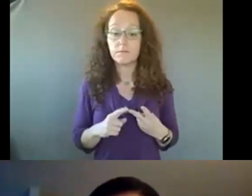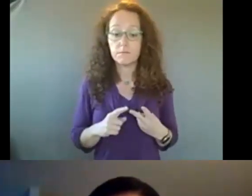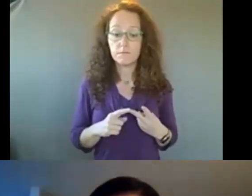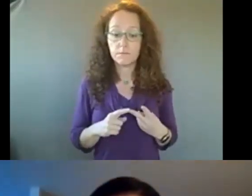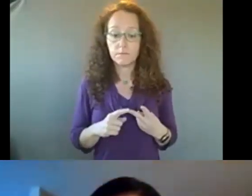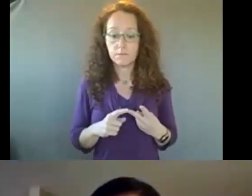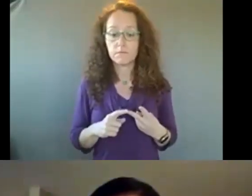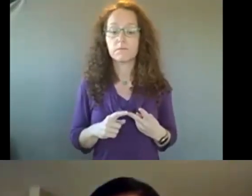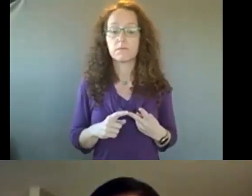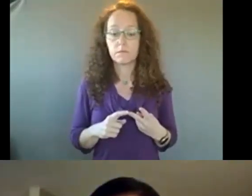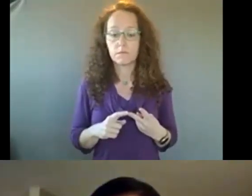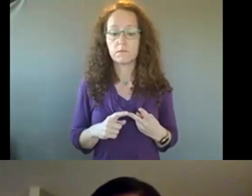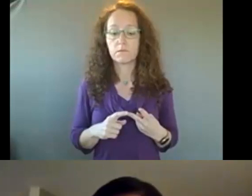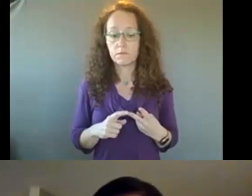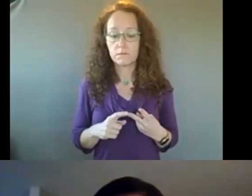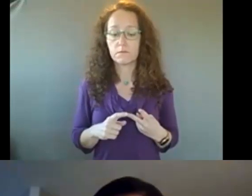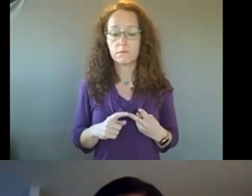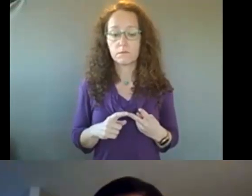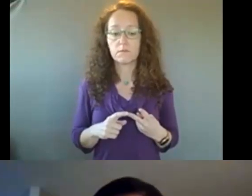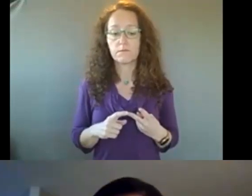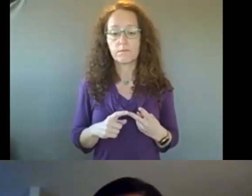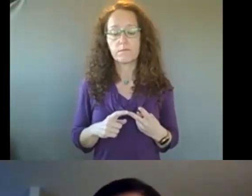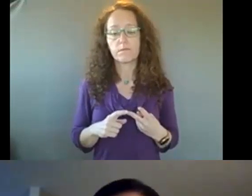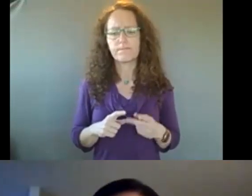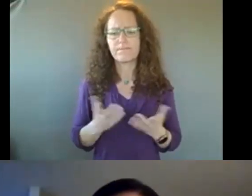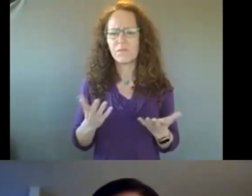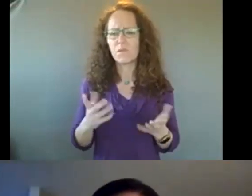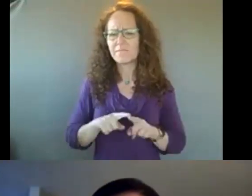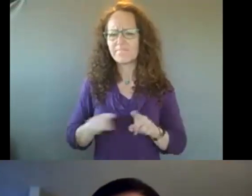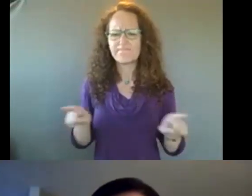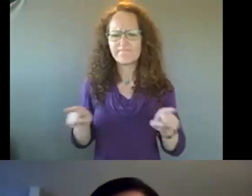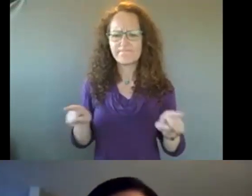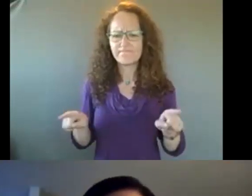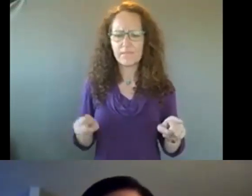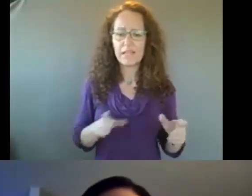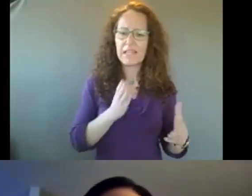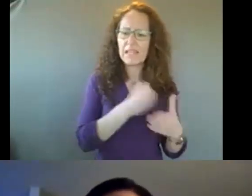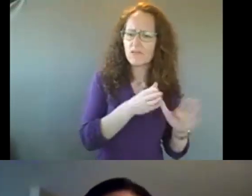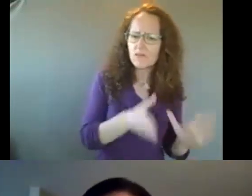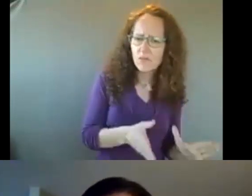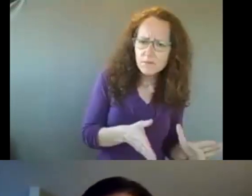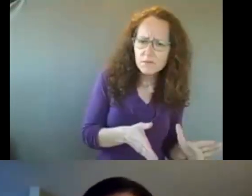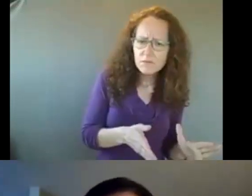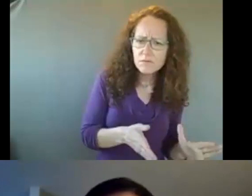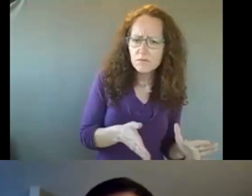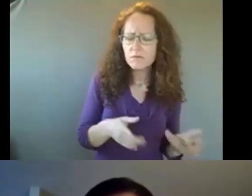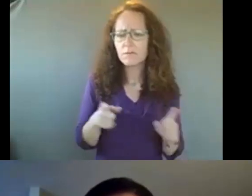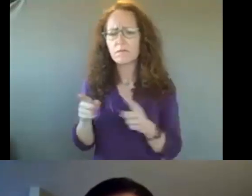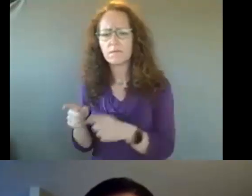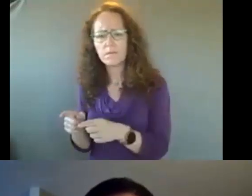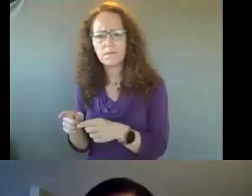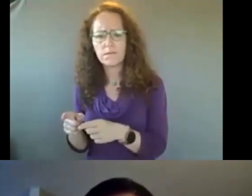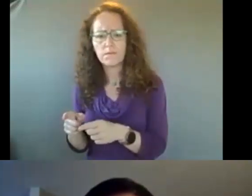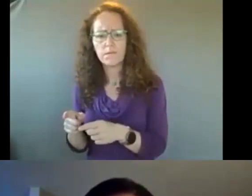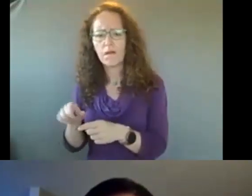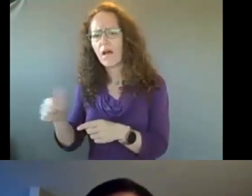I think was around, um, differentiating, um, the interrupters, um, versus one of the other